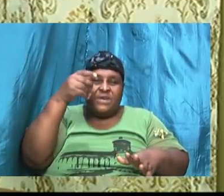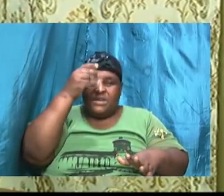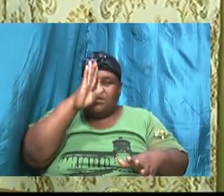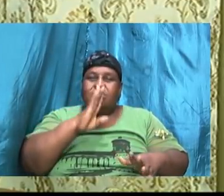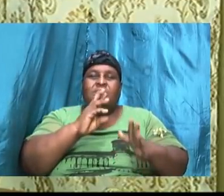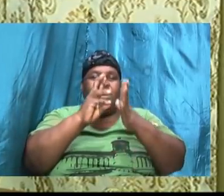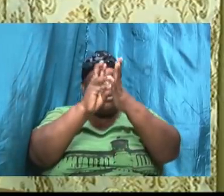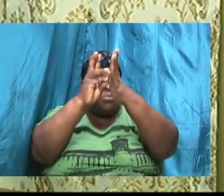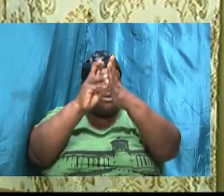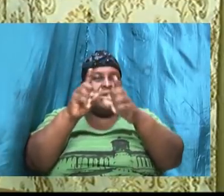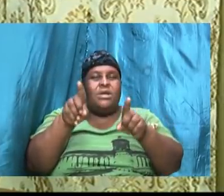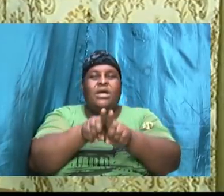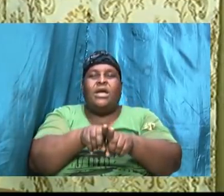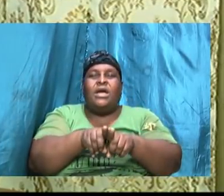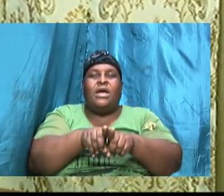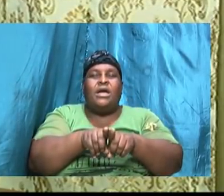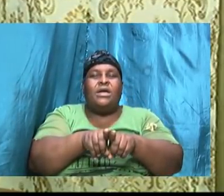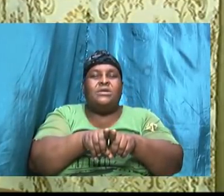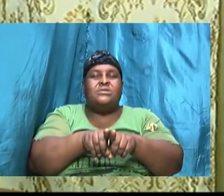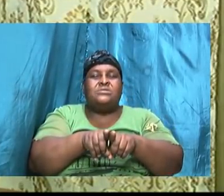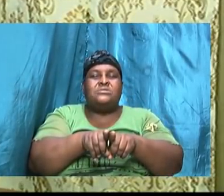as it pertains